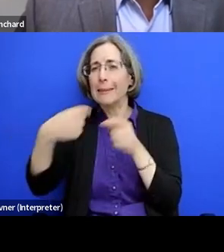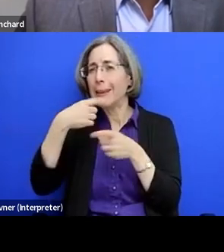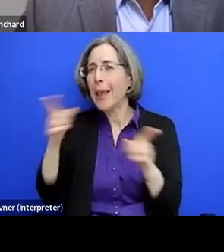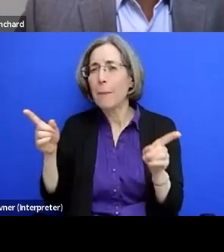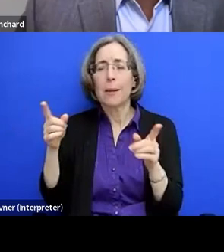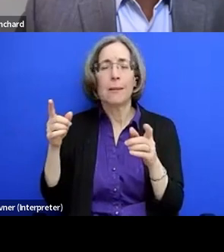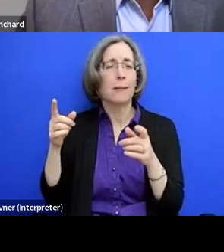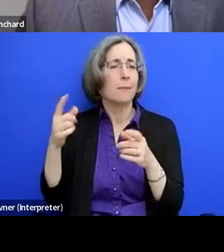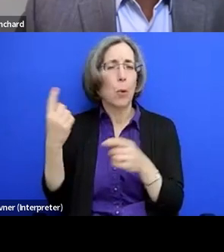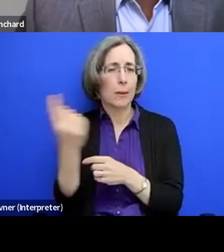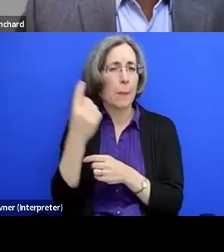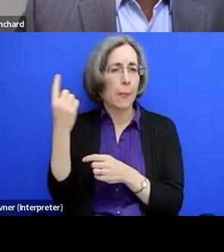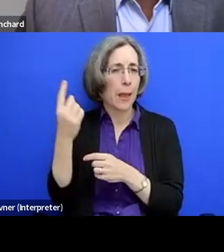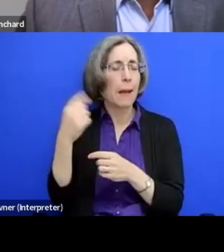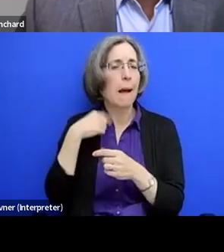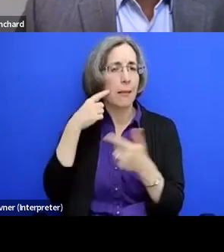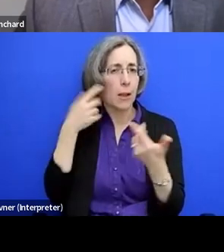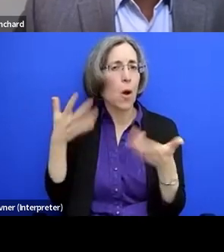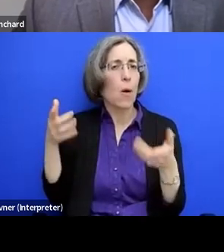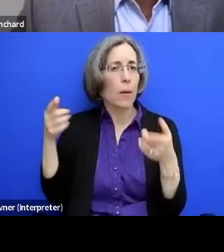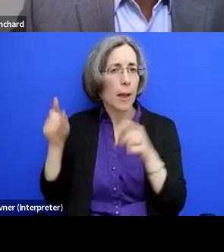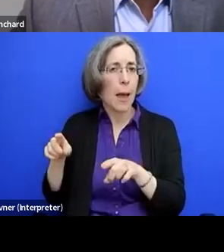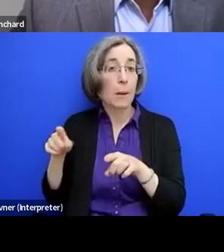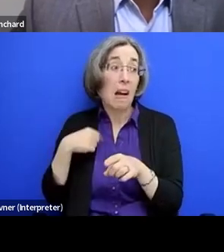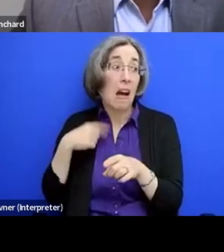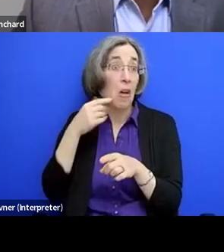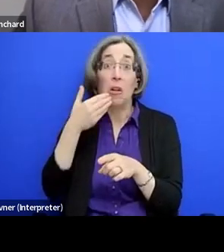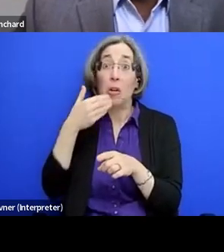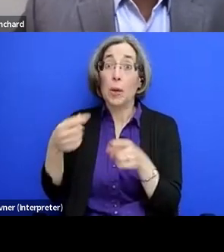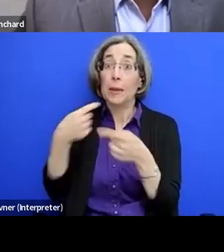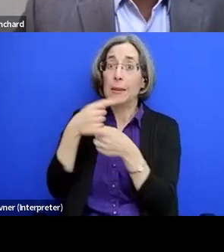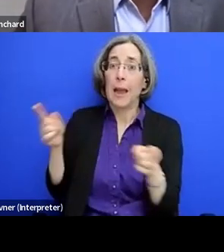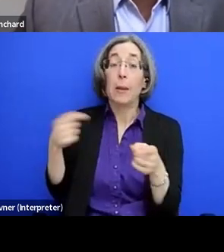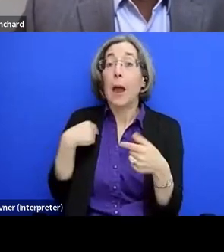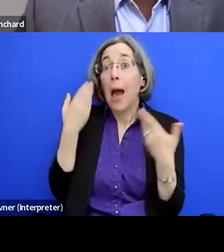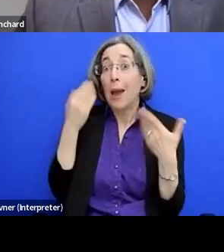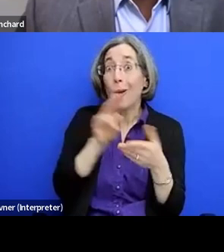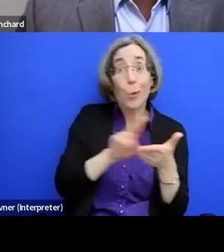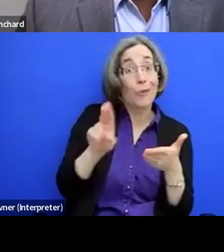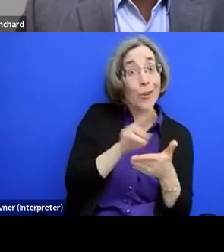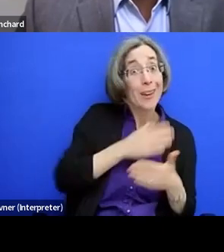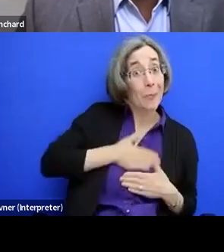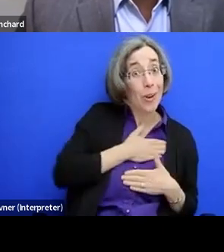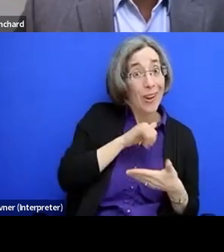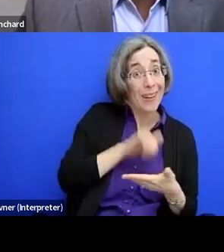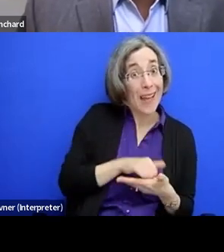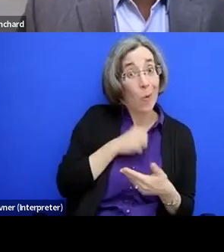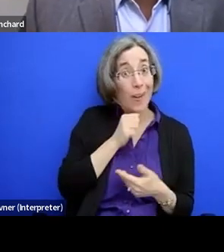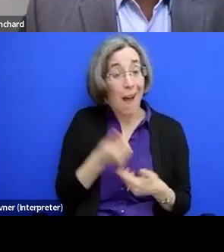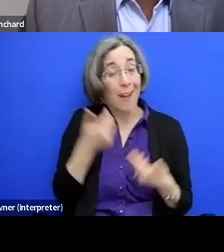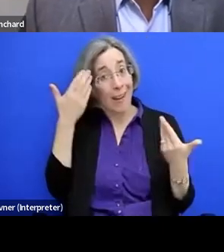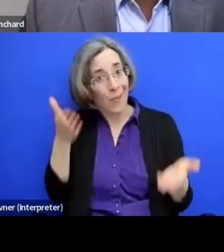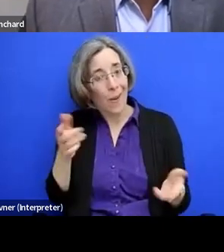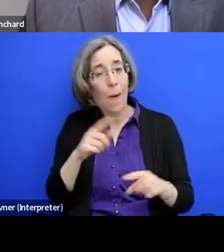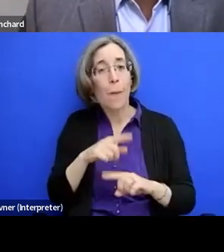I think it was a good statement. I'm not sure how well received it was by the university, but it's, and